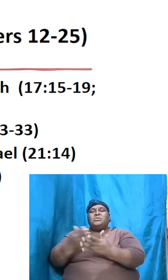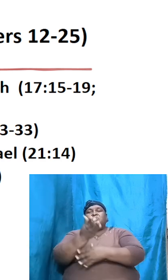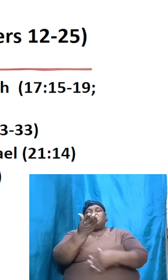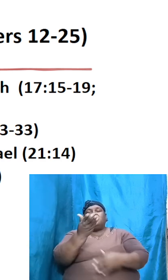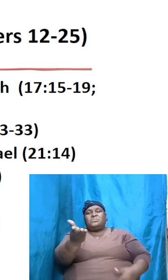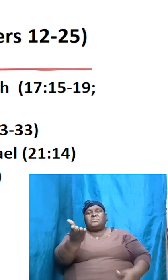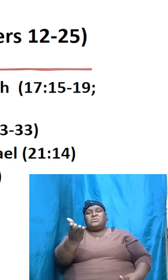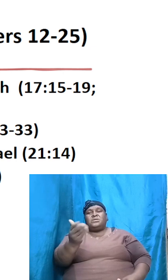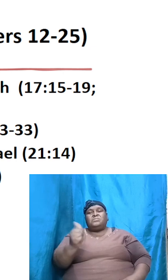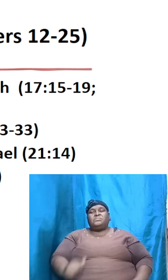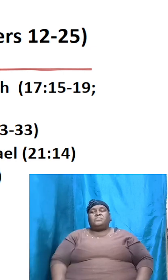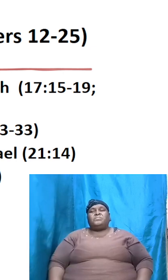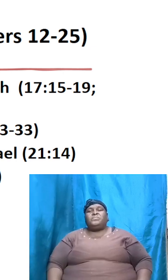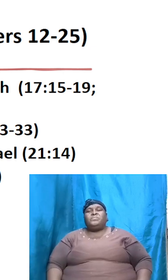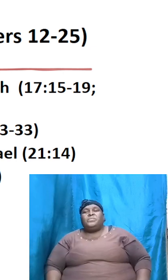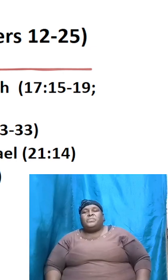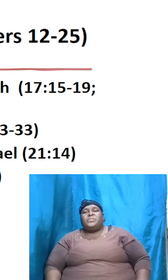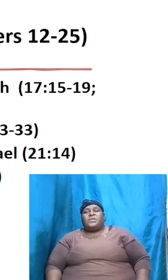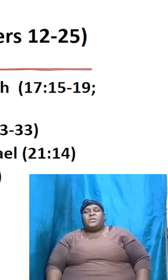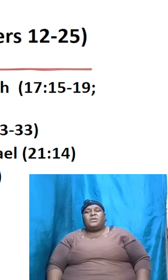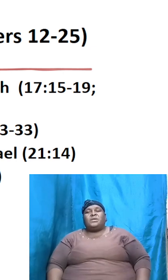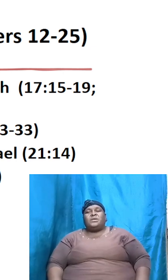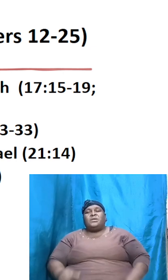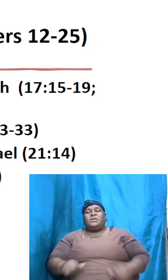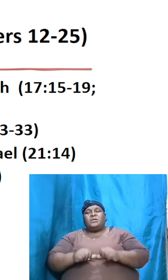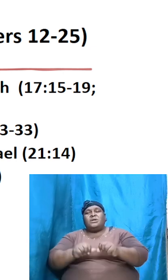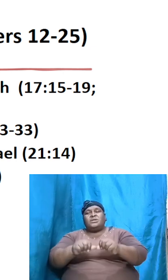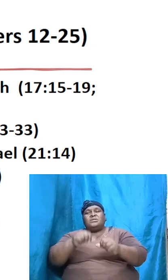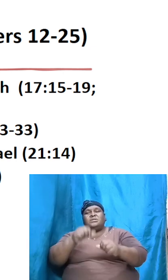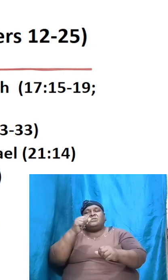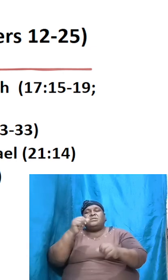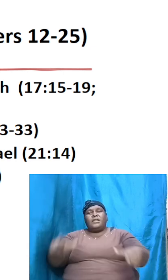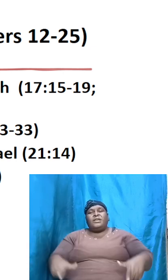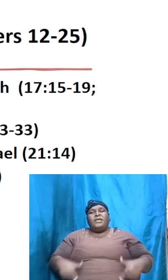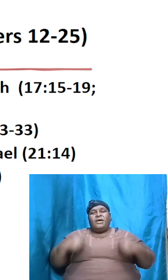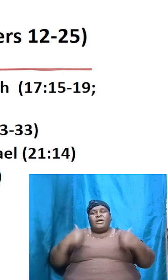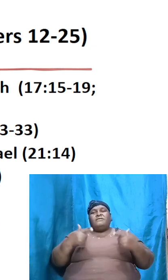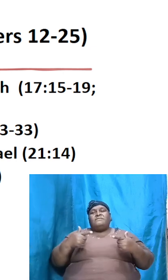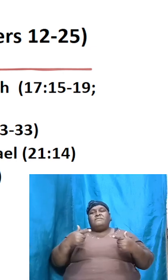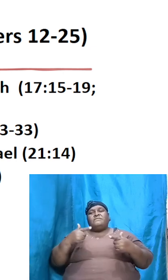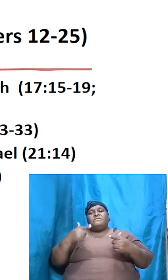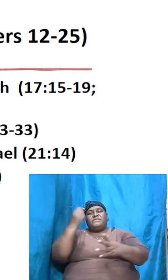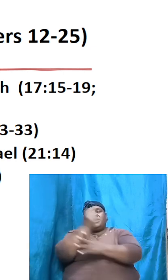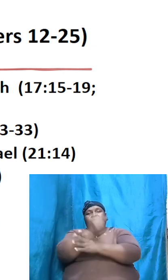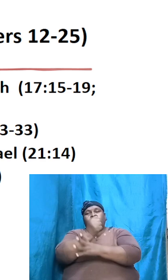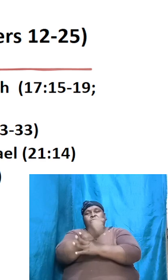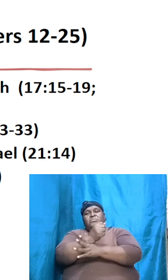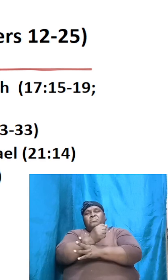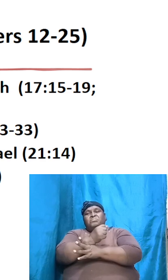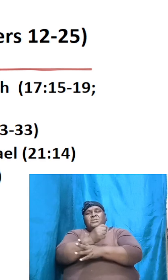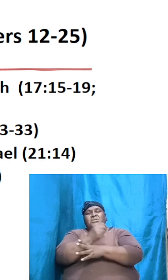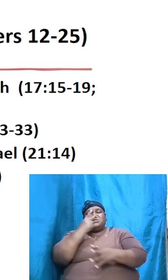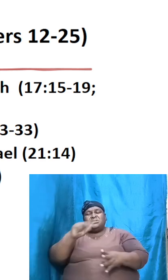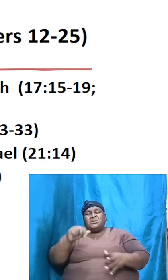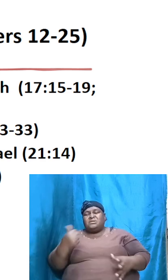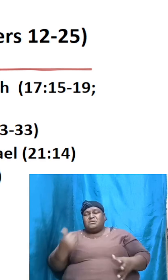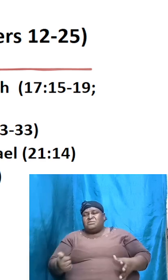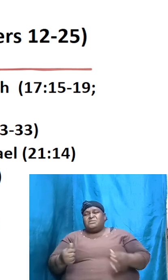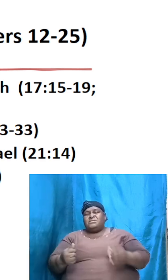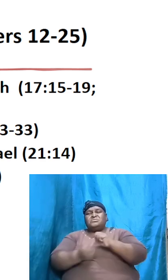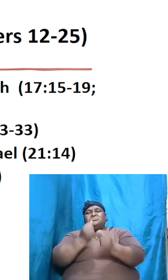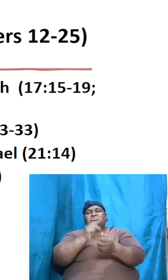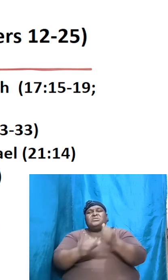in highlights in the life of Abraham we see again another tragedy in the life